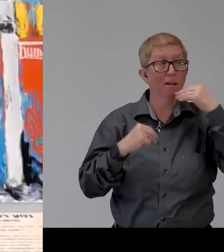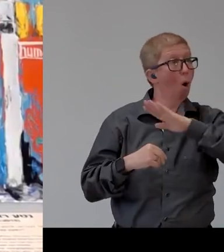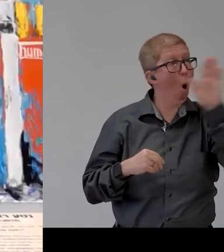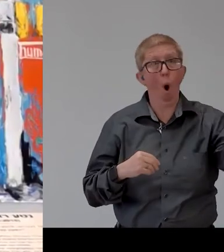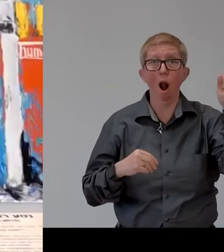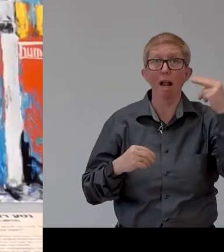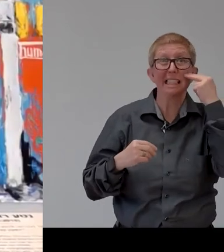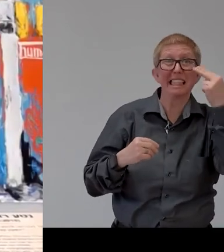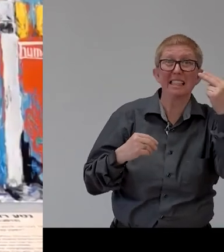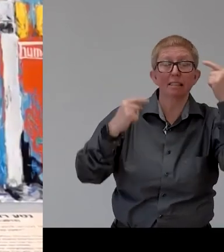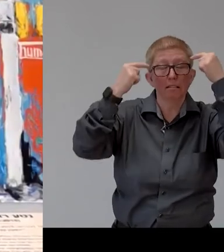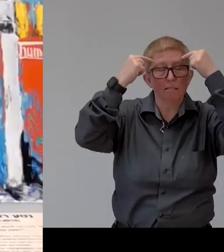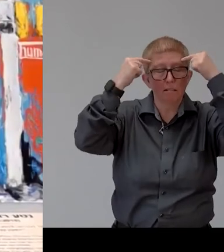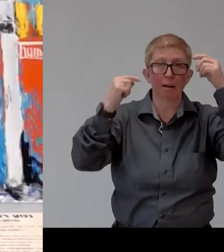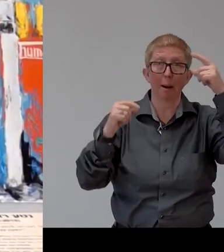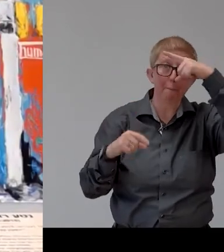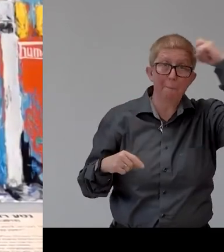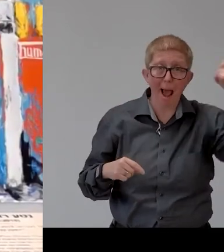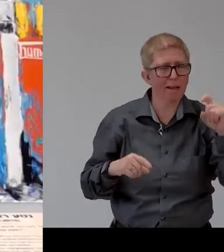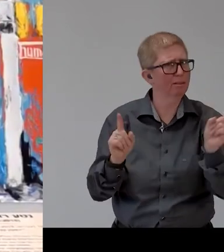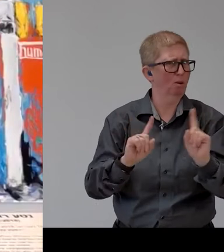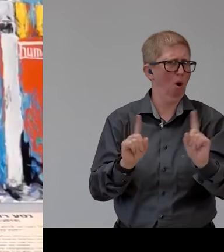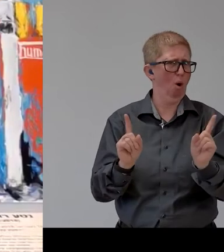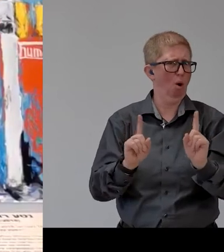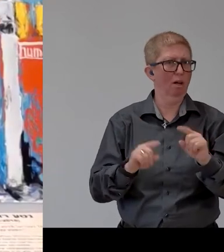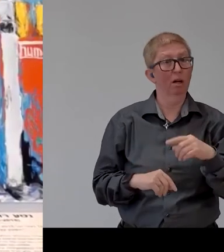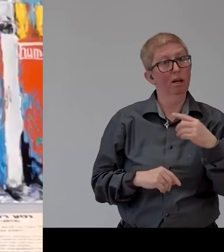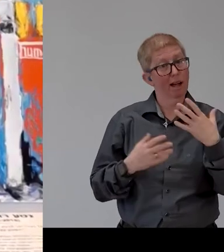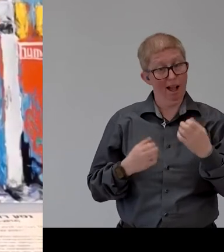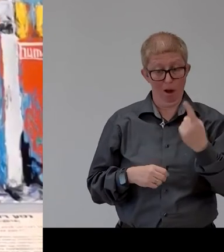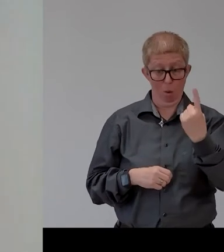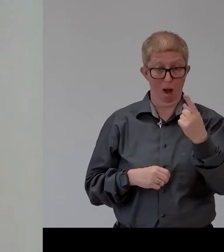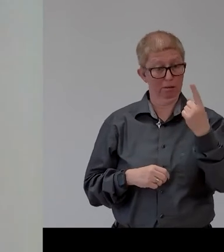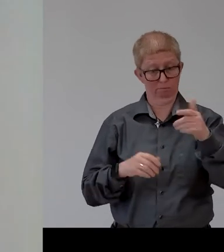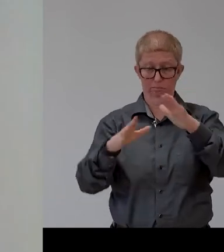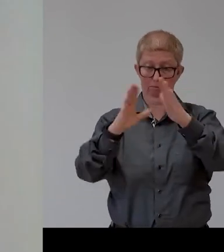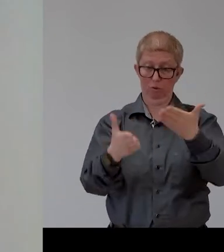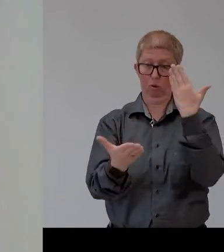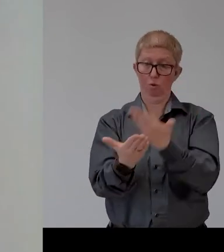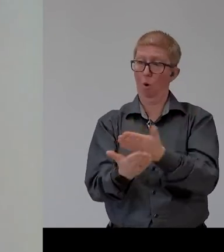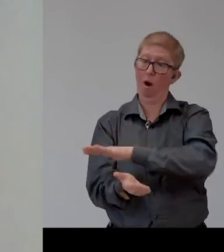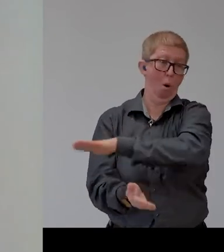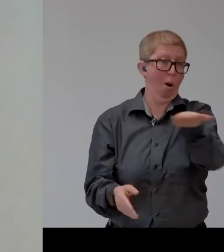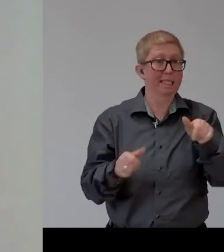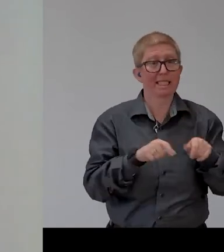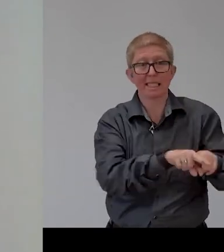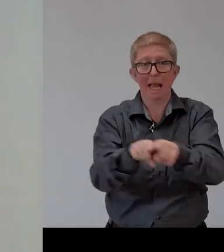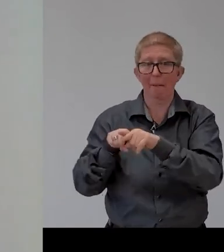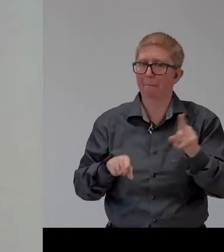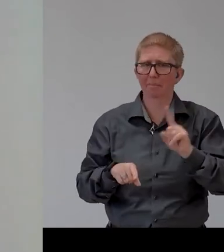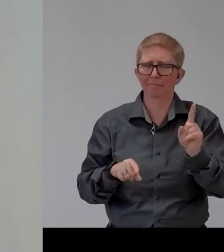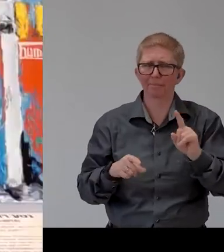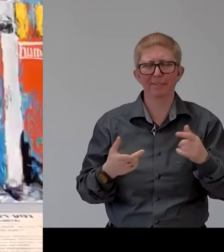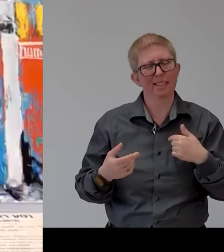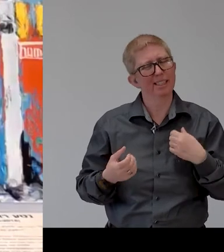blindness uh as we said you you don't see black even you you see nothing yeah which is very hard to explain and very hard to understand